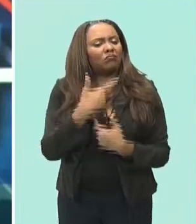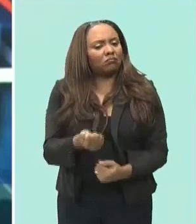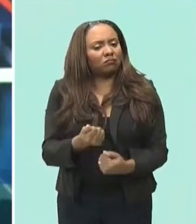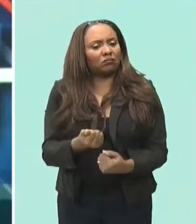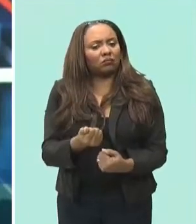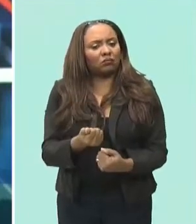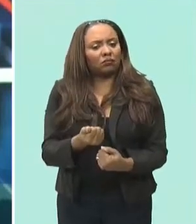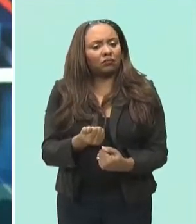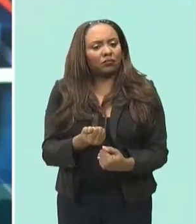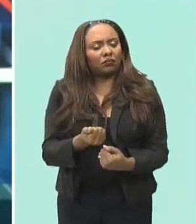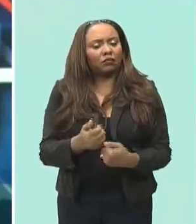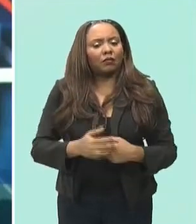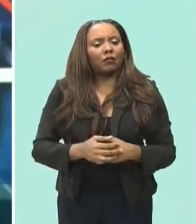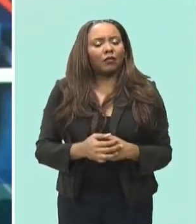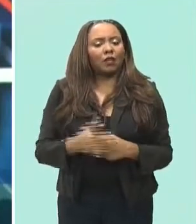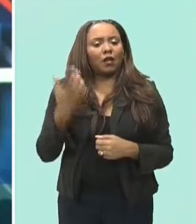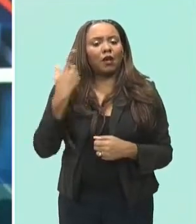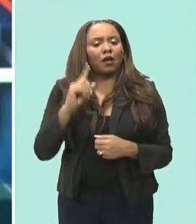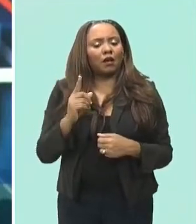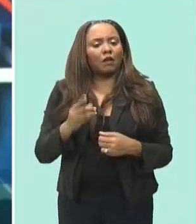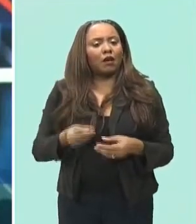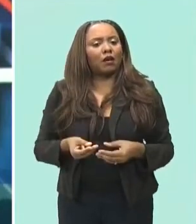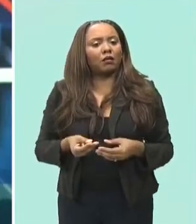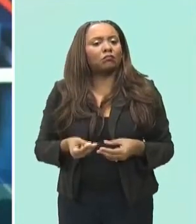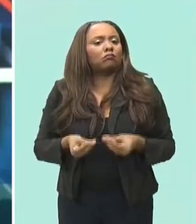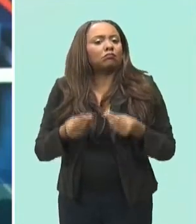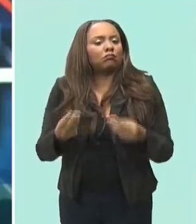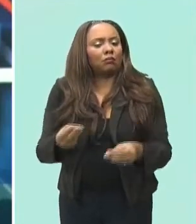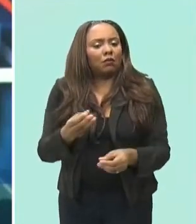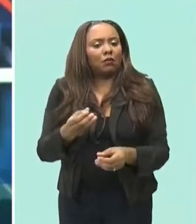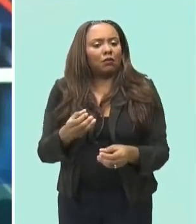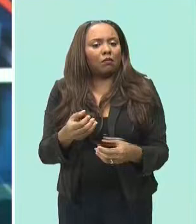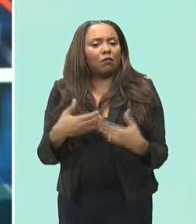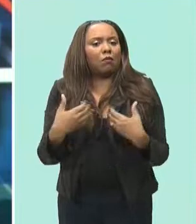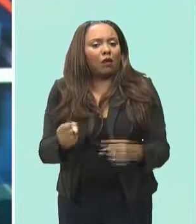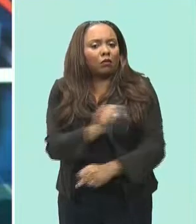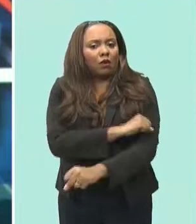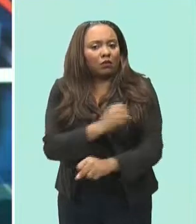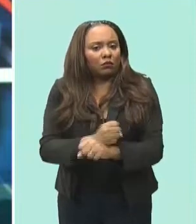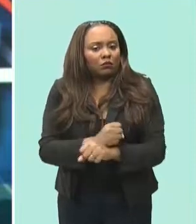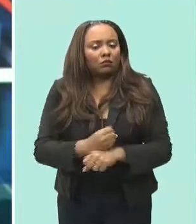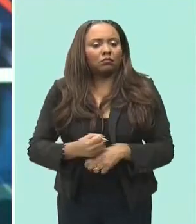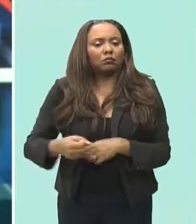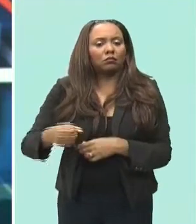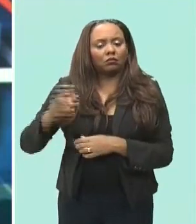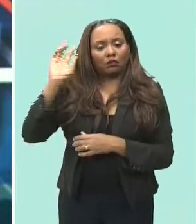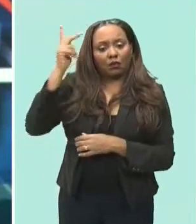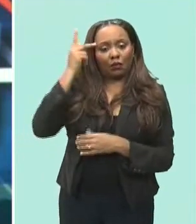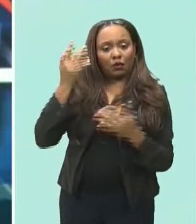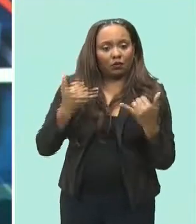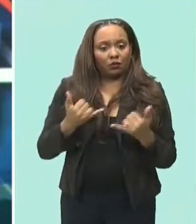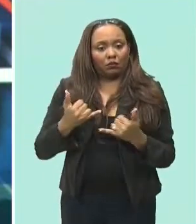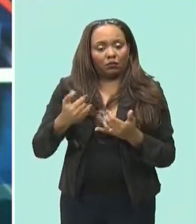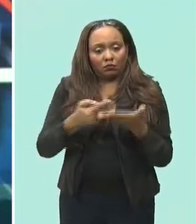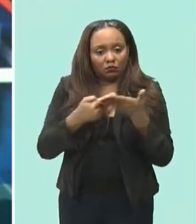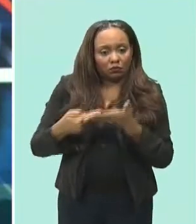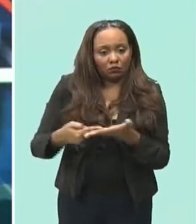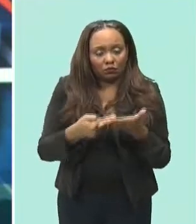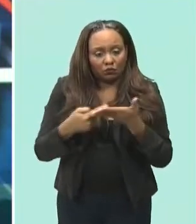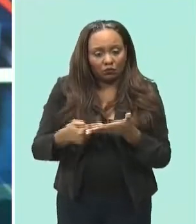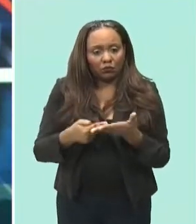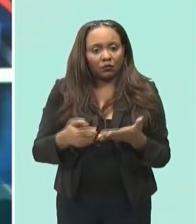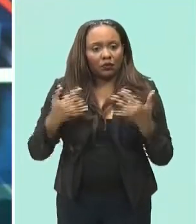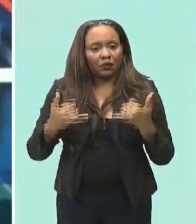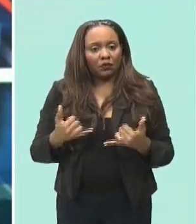interest in entering the market he made the revelation as he led off debate on the second reading of the electric light and power amendment bill in the lower house